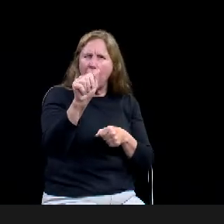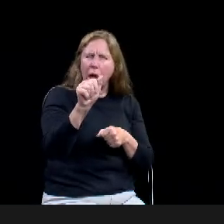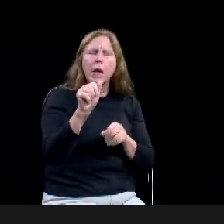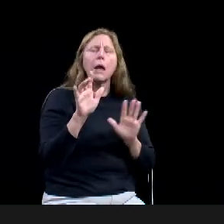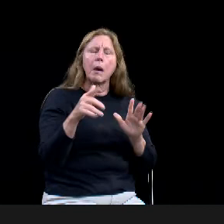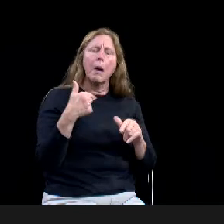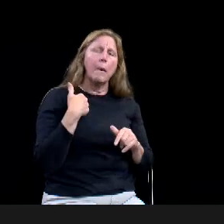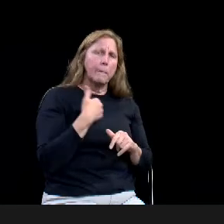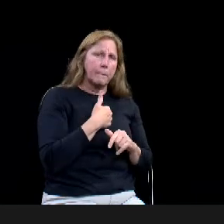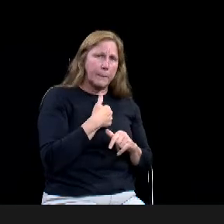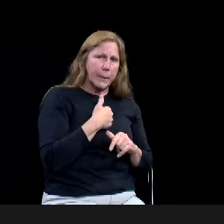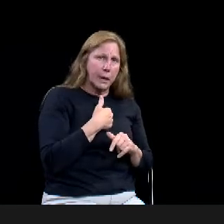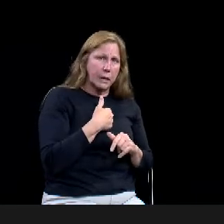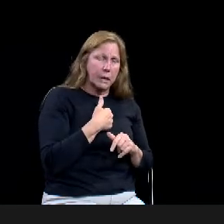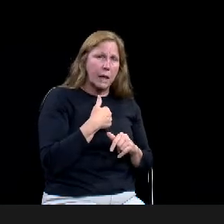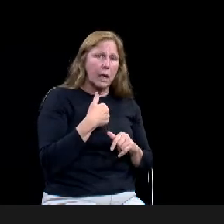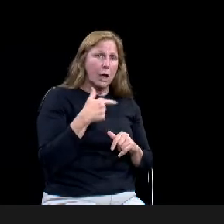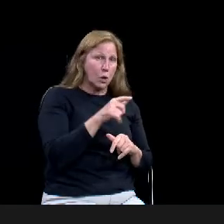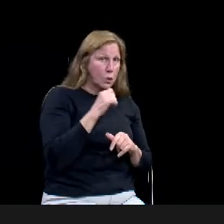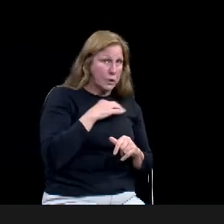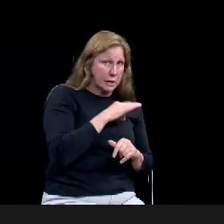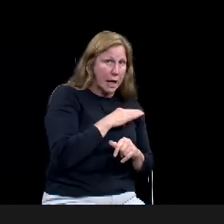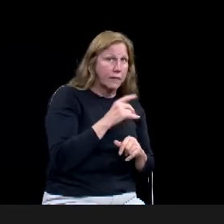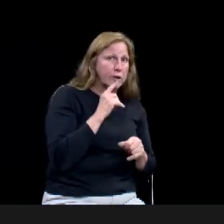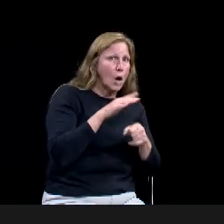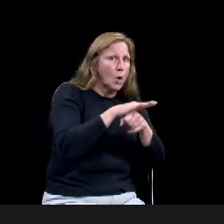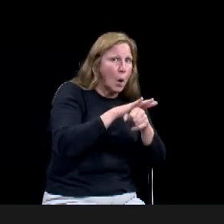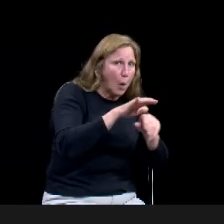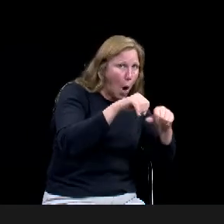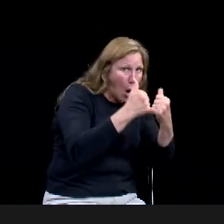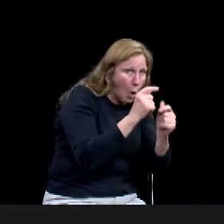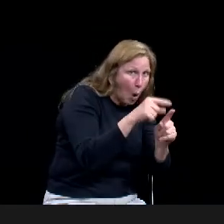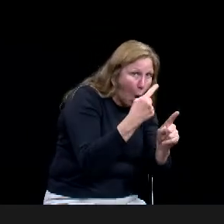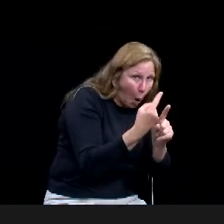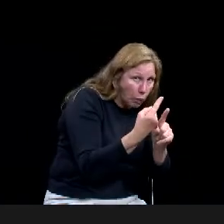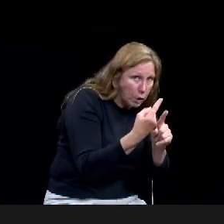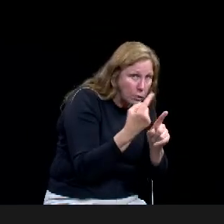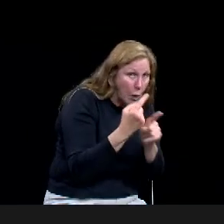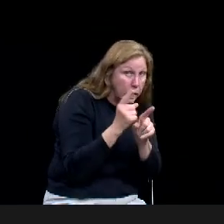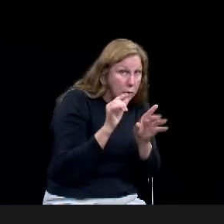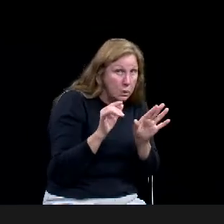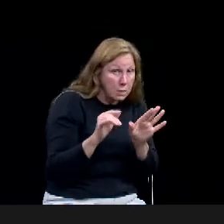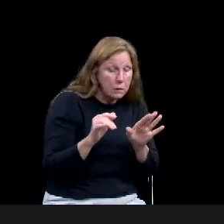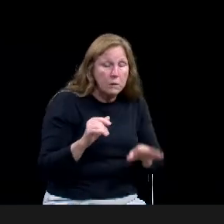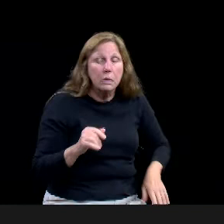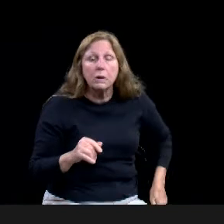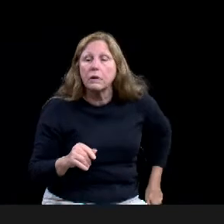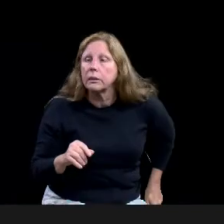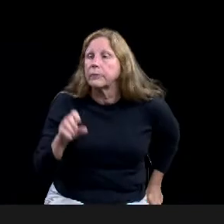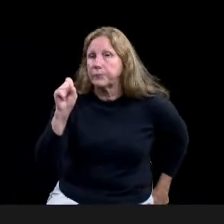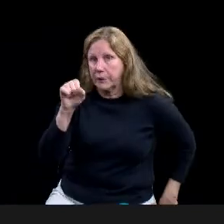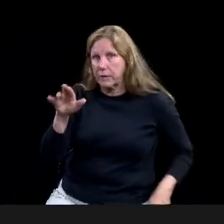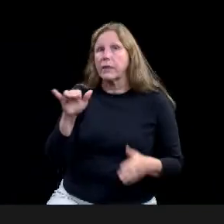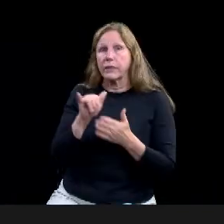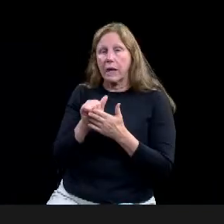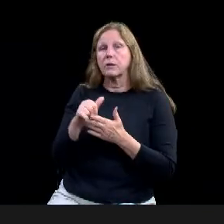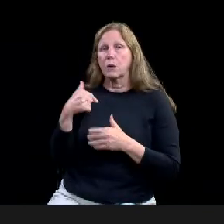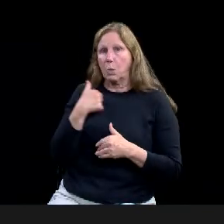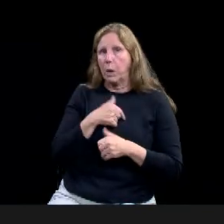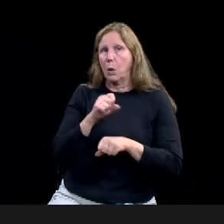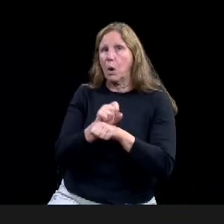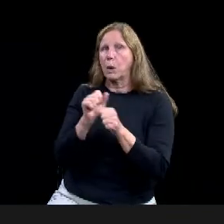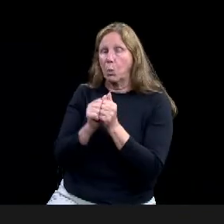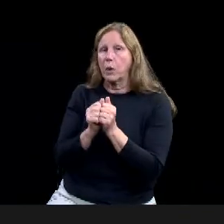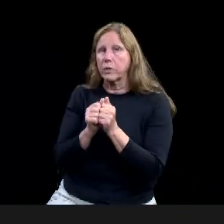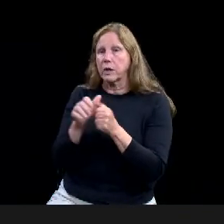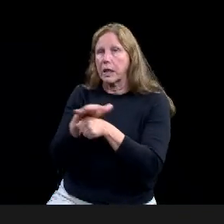Yes, sir. That is who we do work with and that is who we've traditionally worked with. I just, if anyone was watching the presentation, I didn't want them to get the